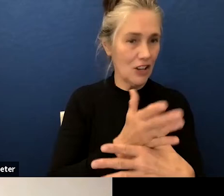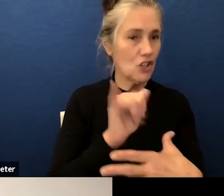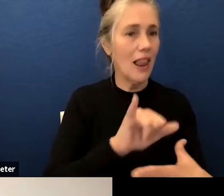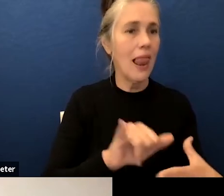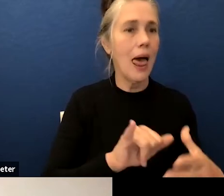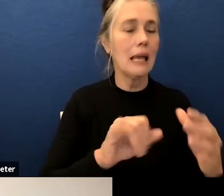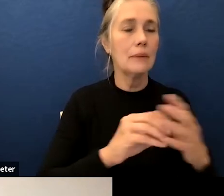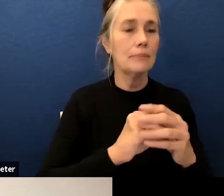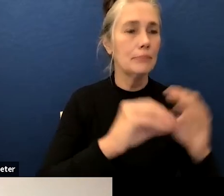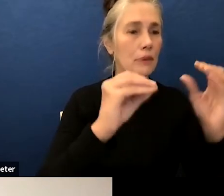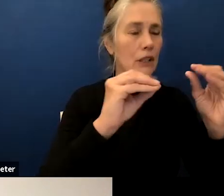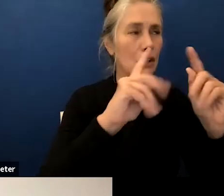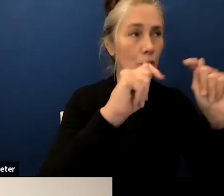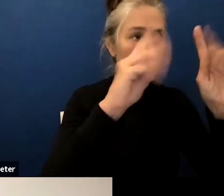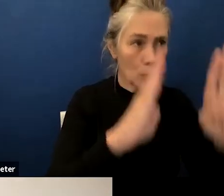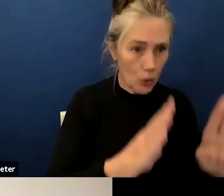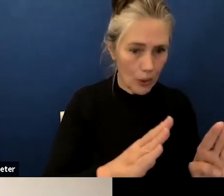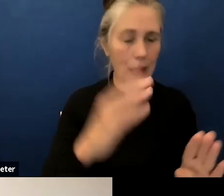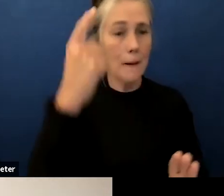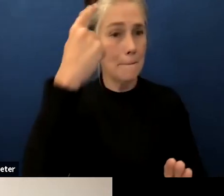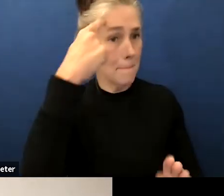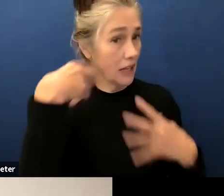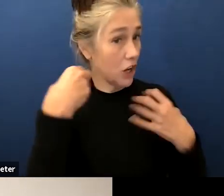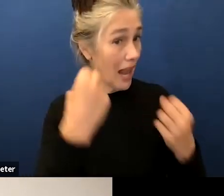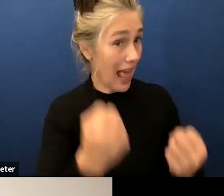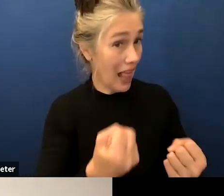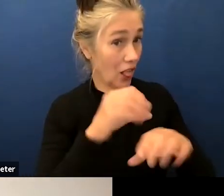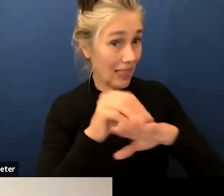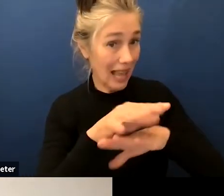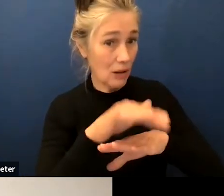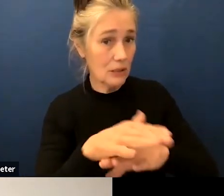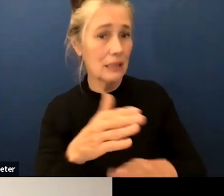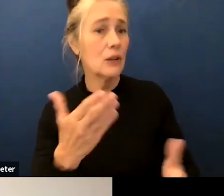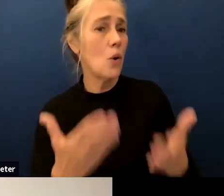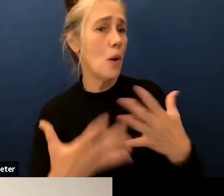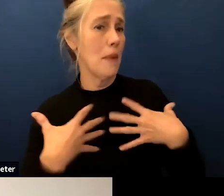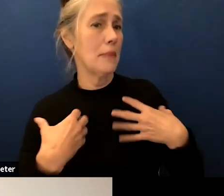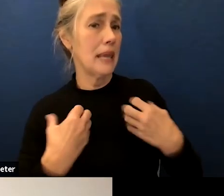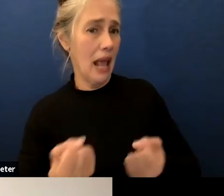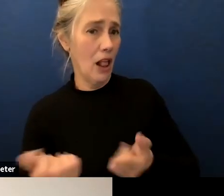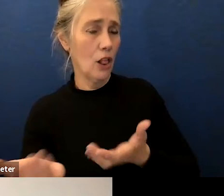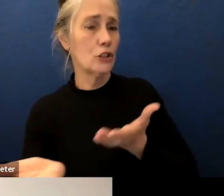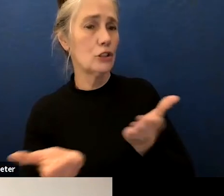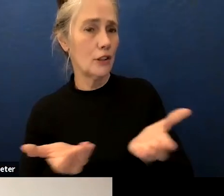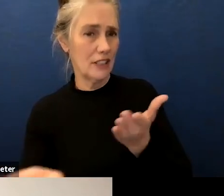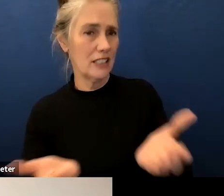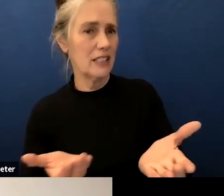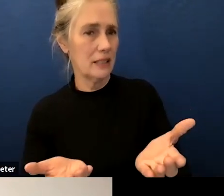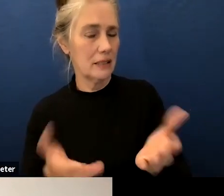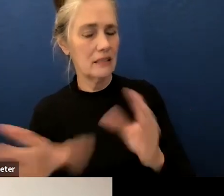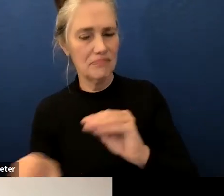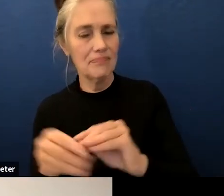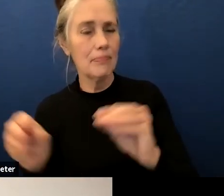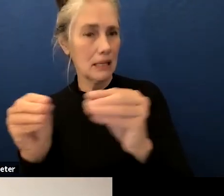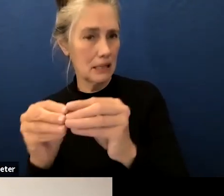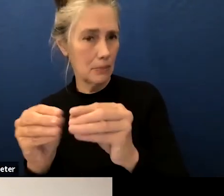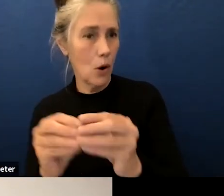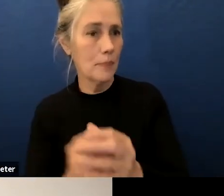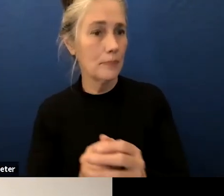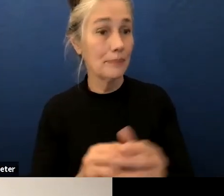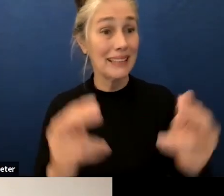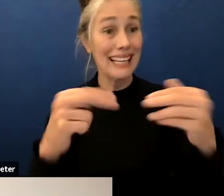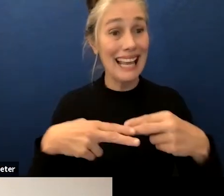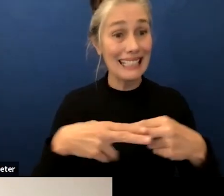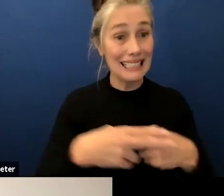just to name a few next slide as we continue to transition